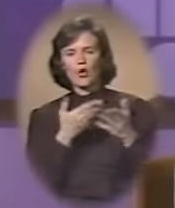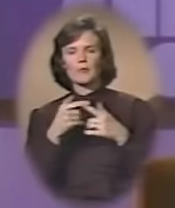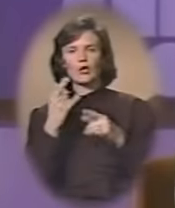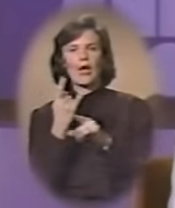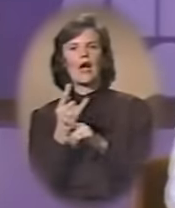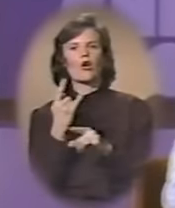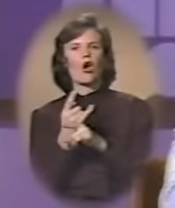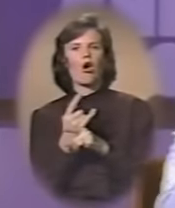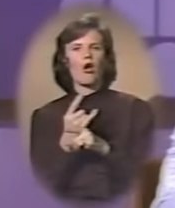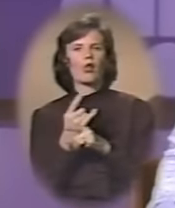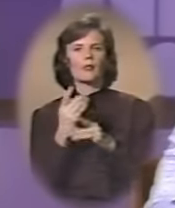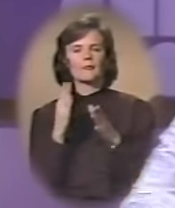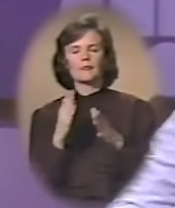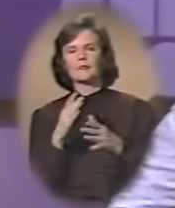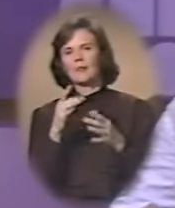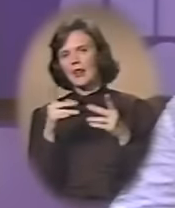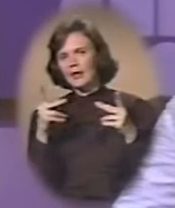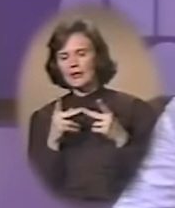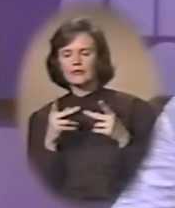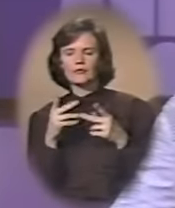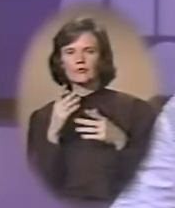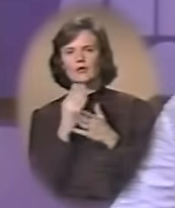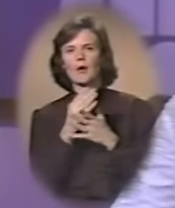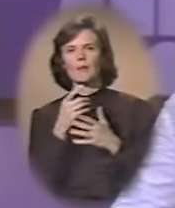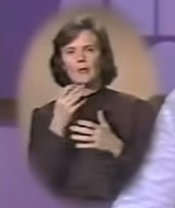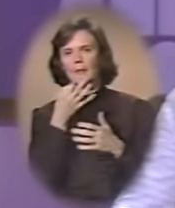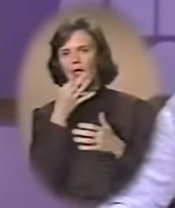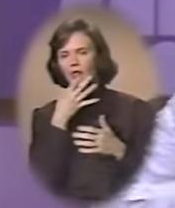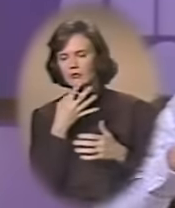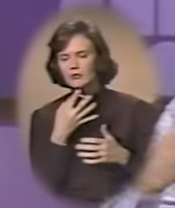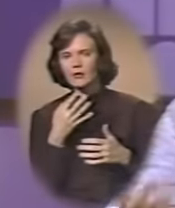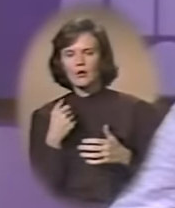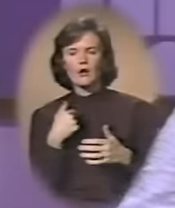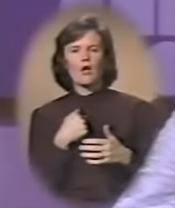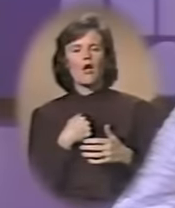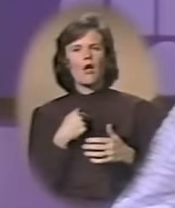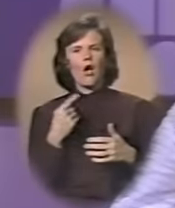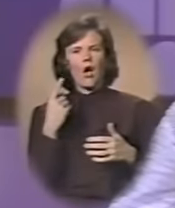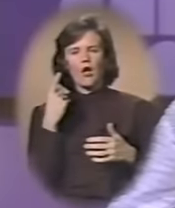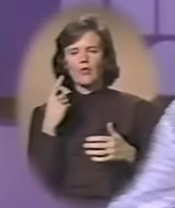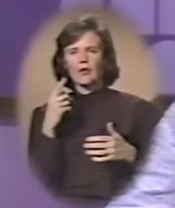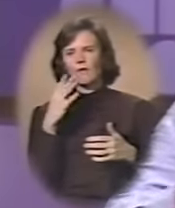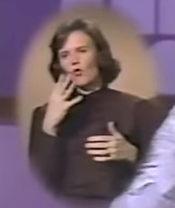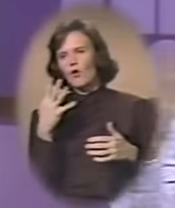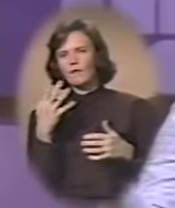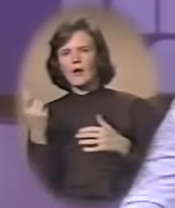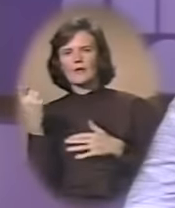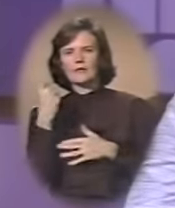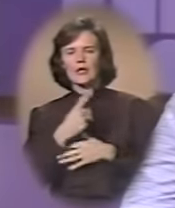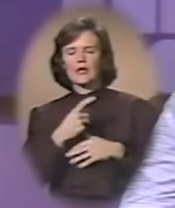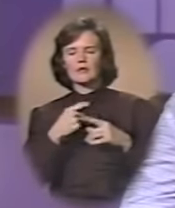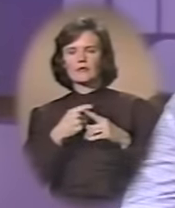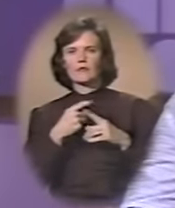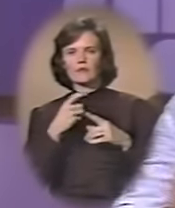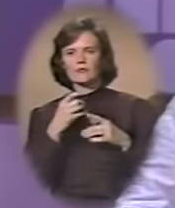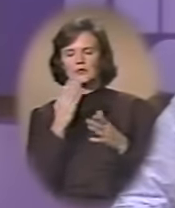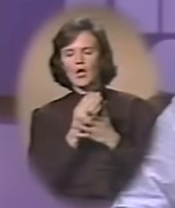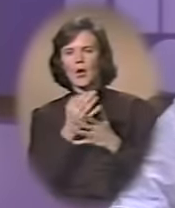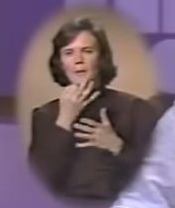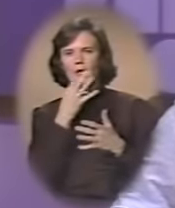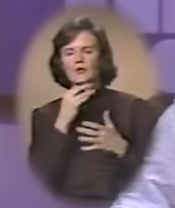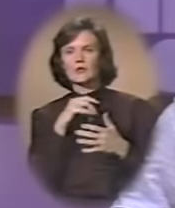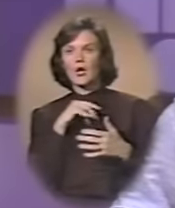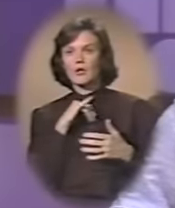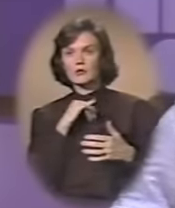to the alcoholic place, you know, to get me off the pills, I was, I think, four or five days off of pills. And I